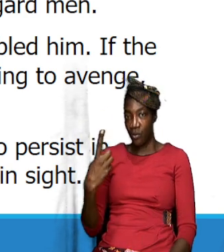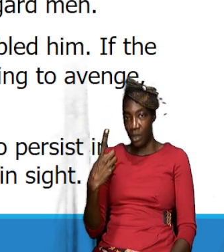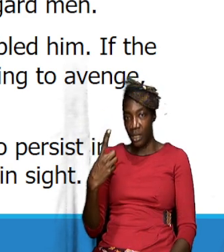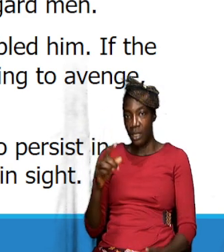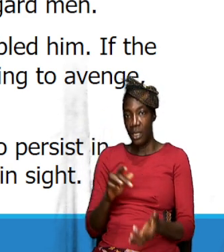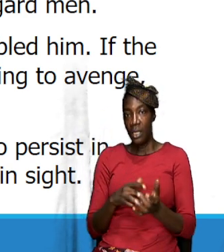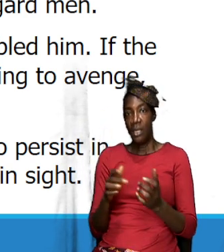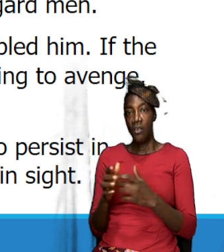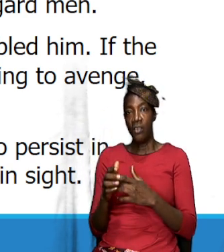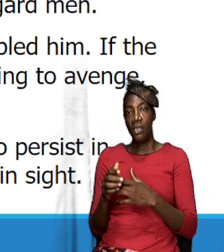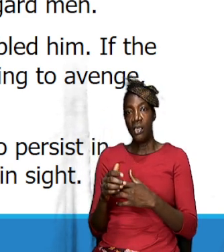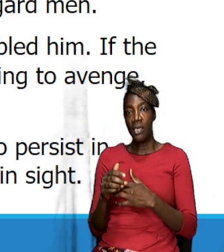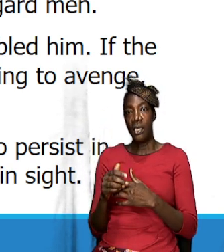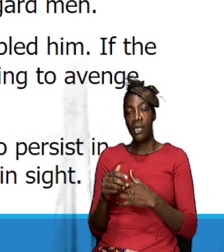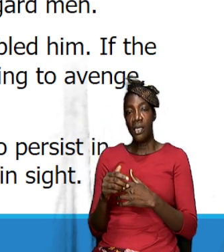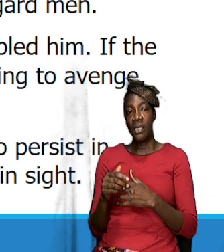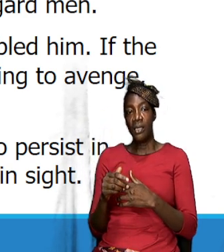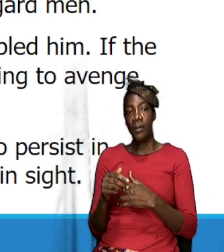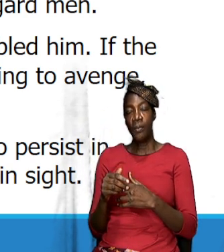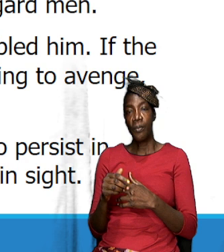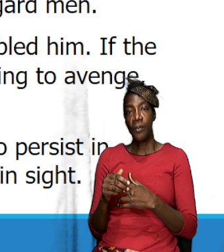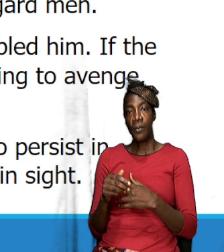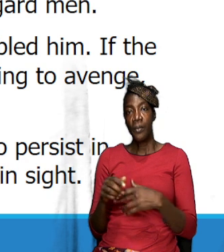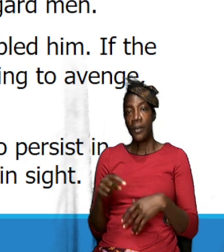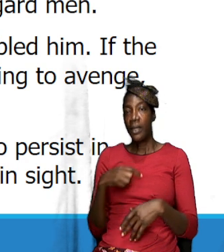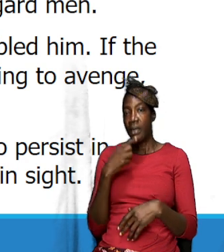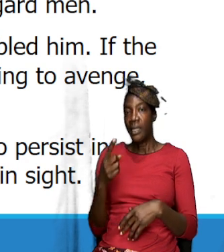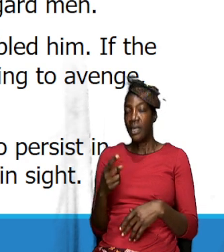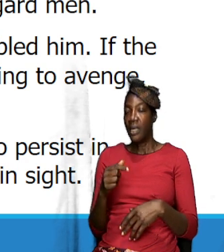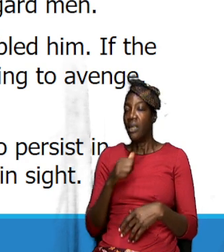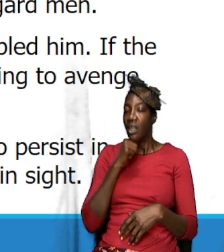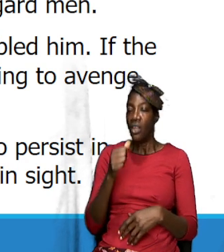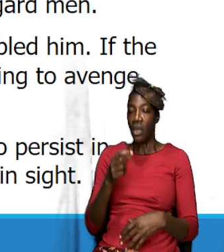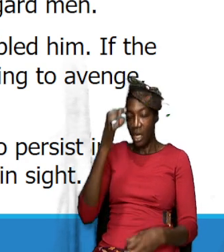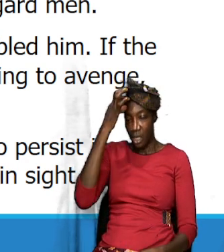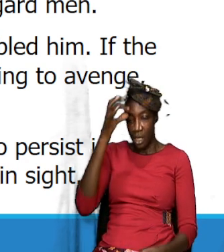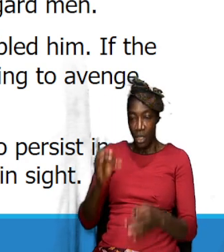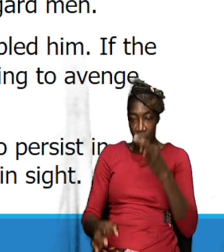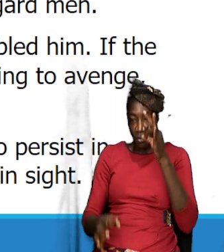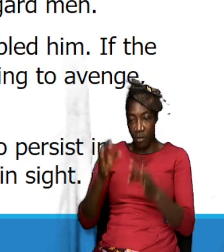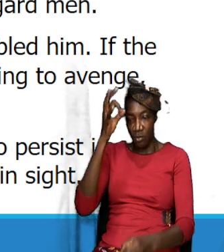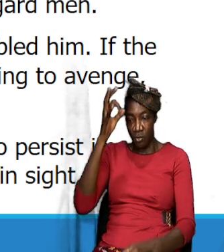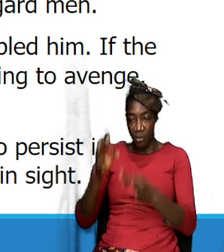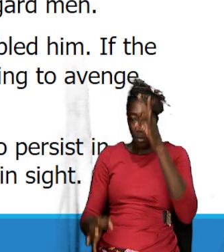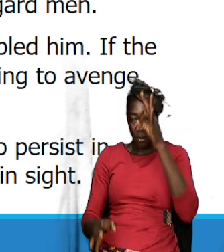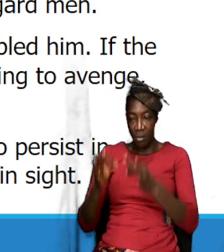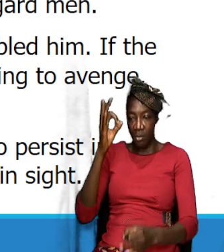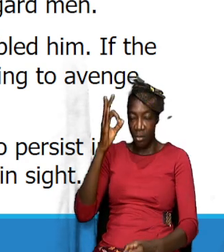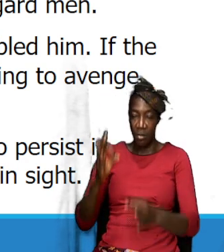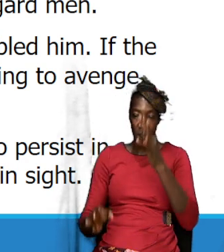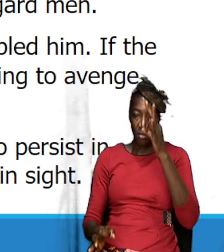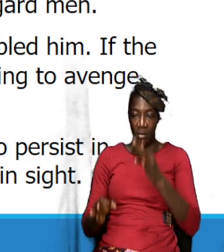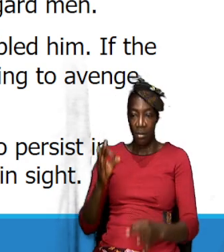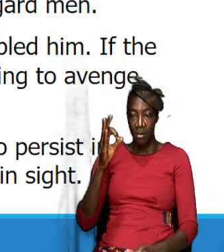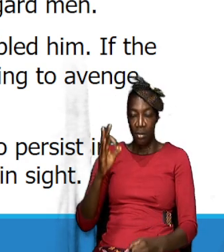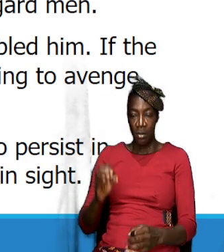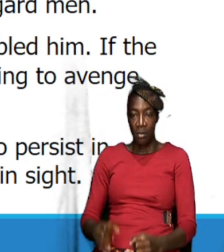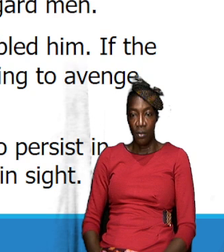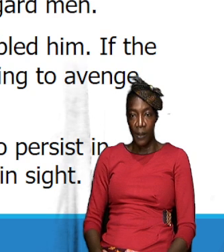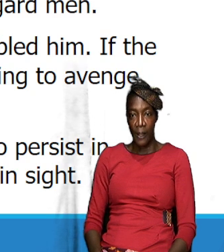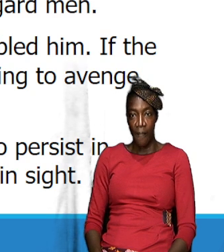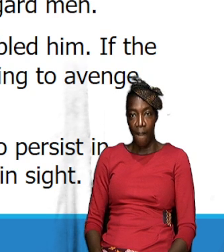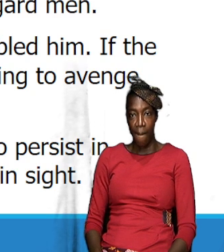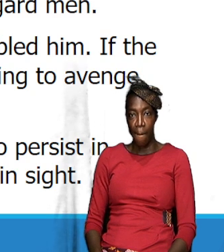presented Jesus gives the parable about the unjust judge and the unjust judge the